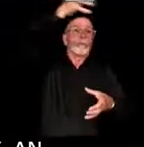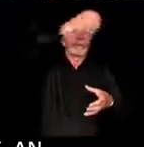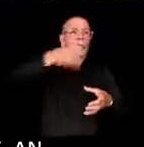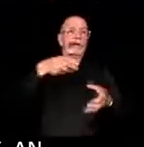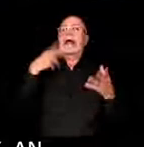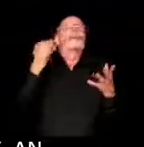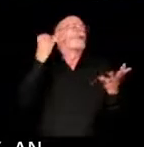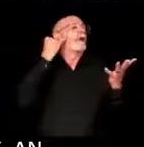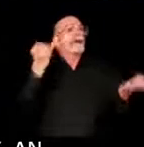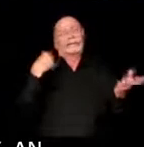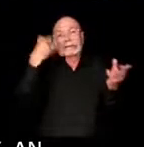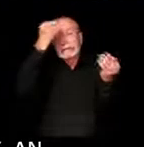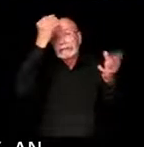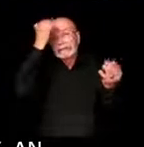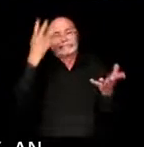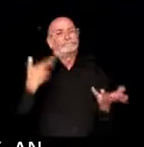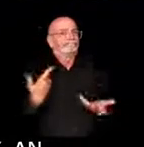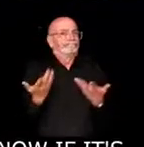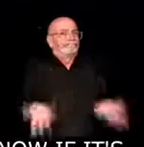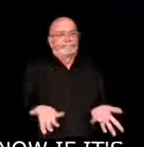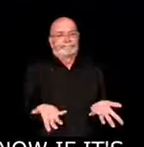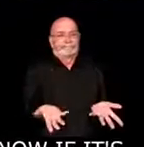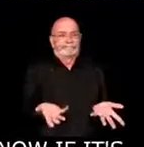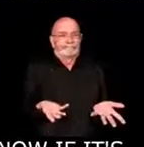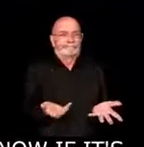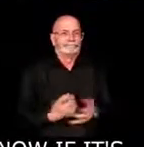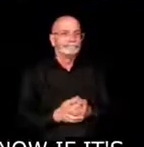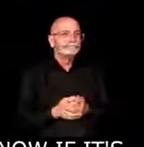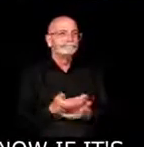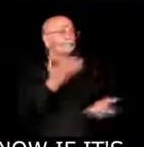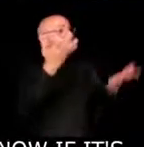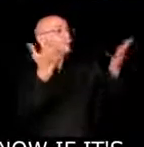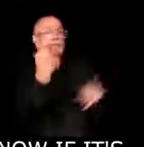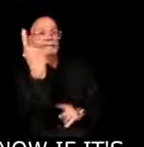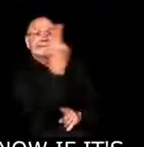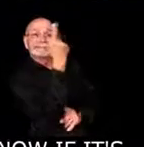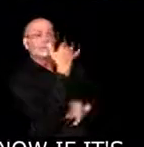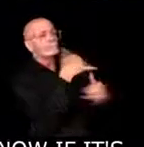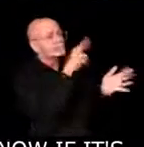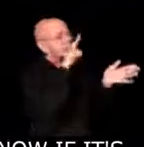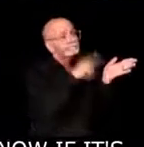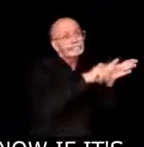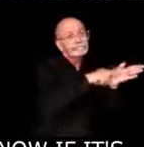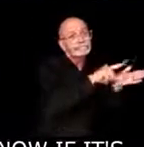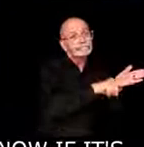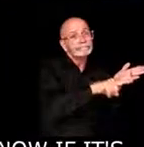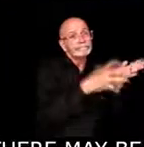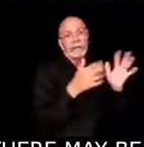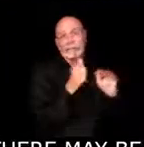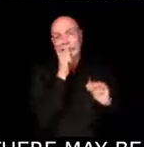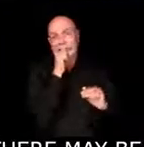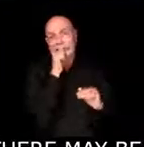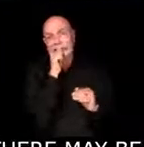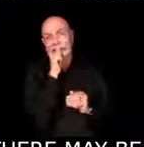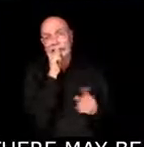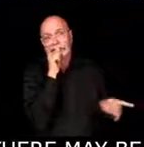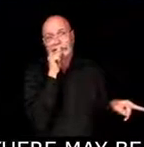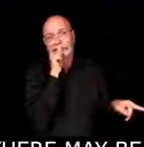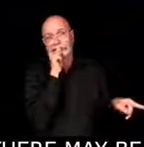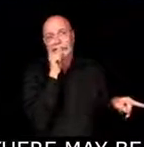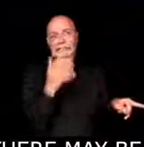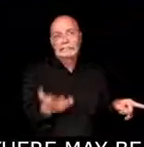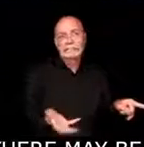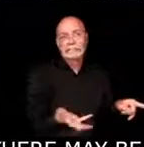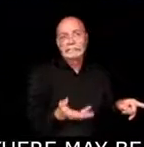there may be steps that are being taken, um, around investigation, privacy, uh, you know,